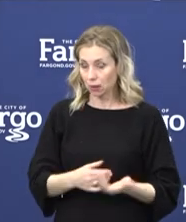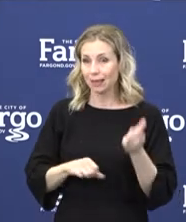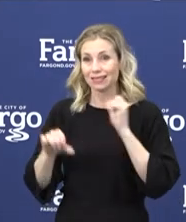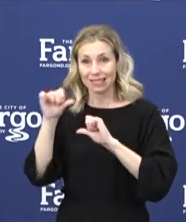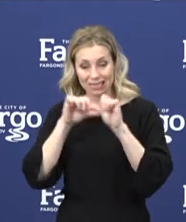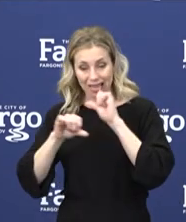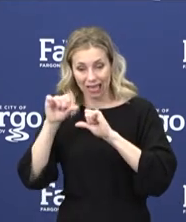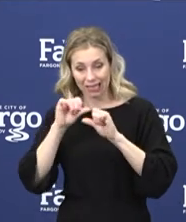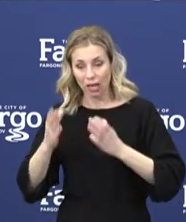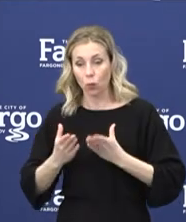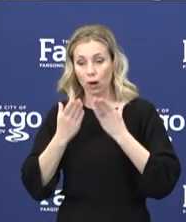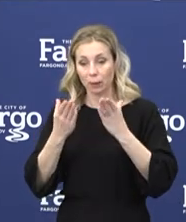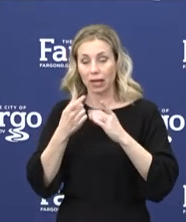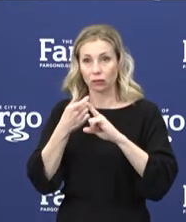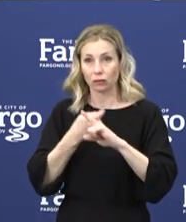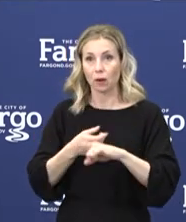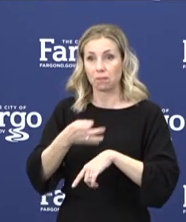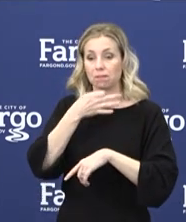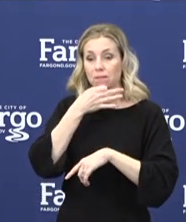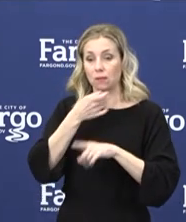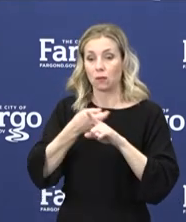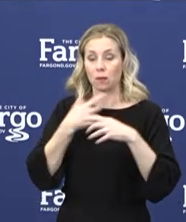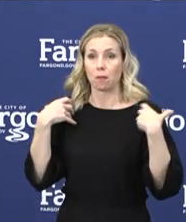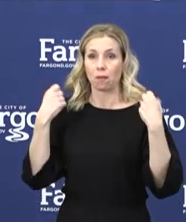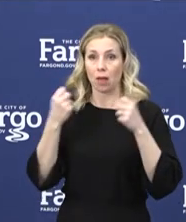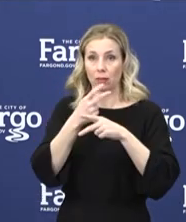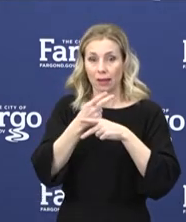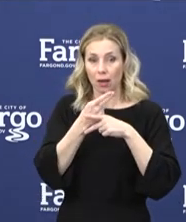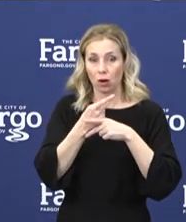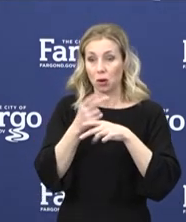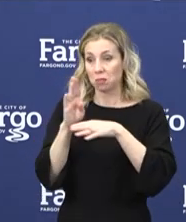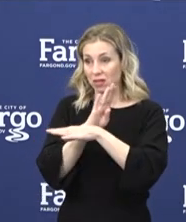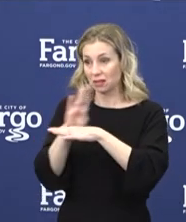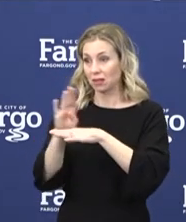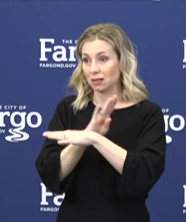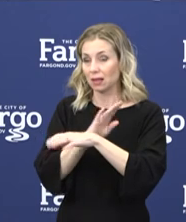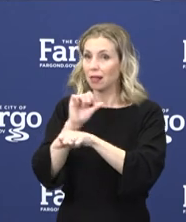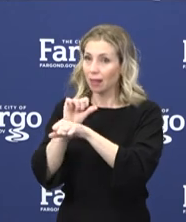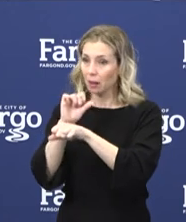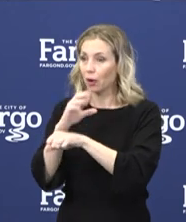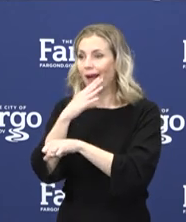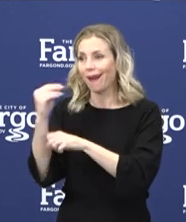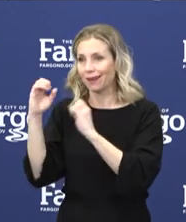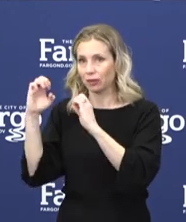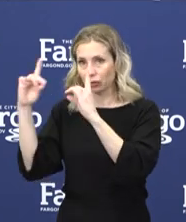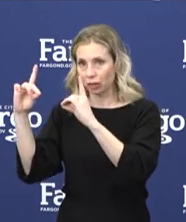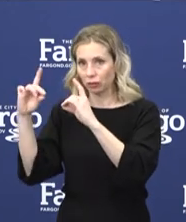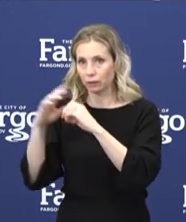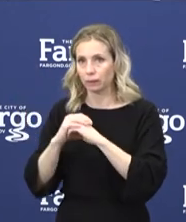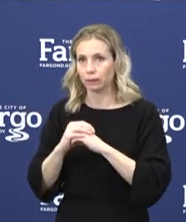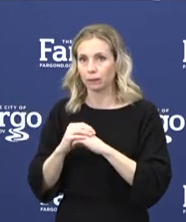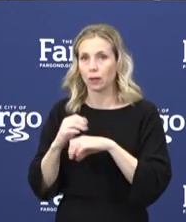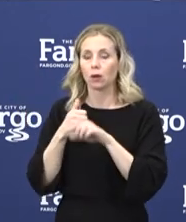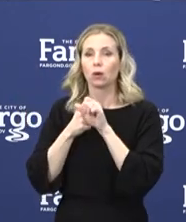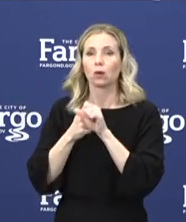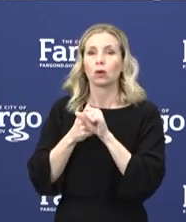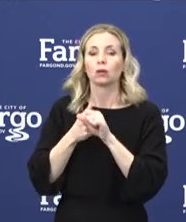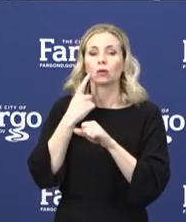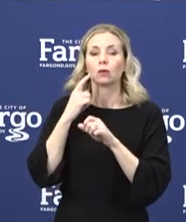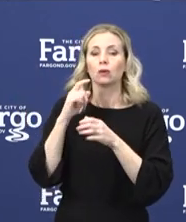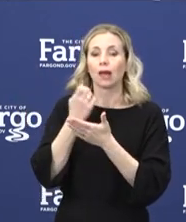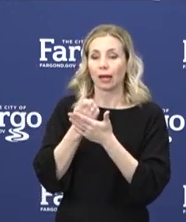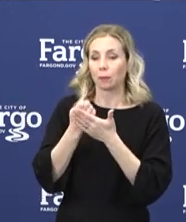from experts in health care, business, labor, and education. According to the Department of Employment and Economic Development,